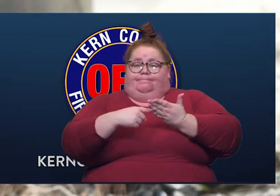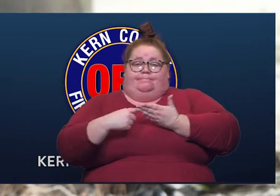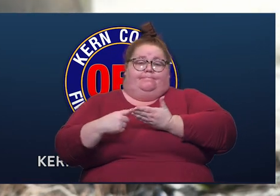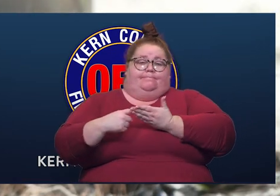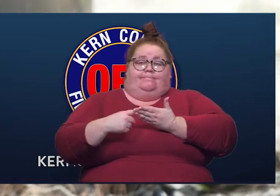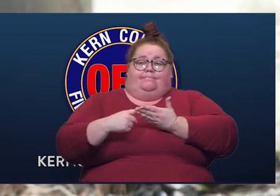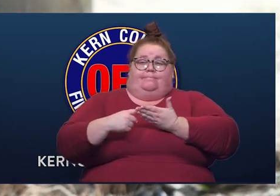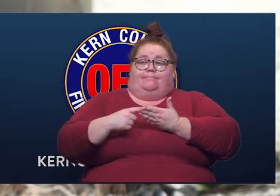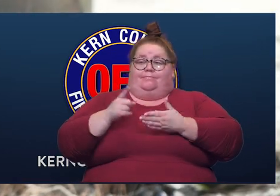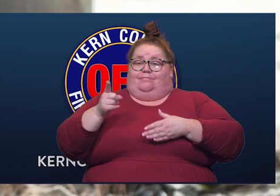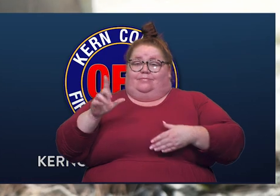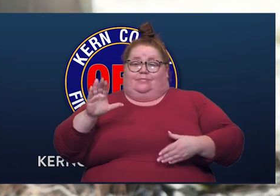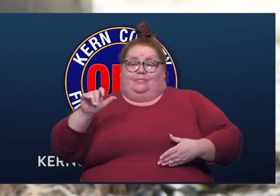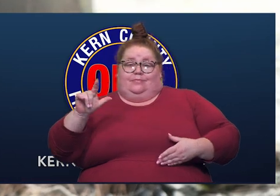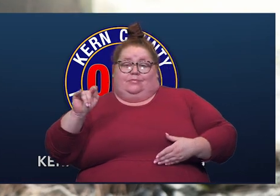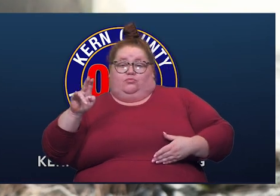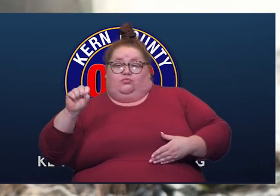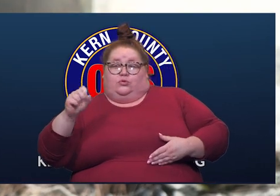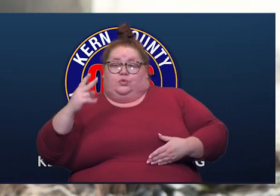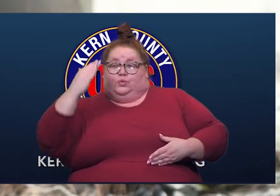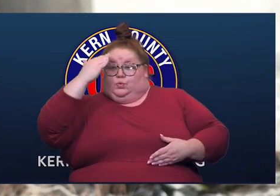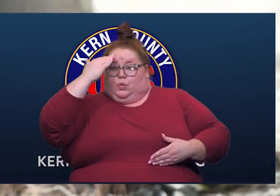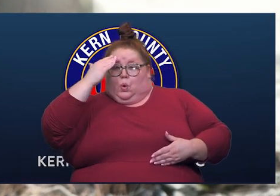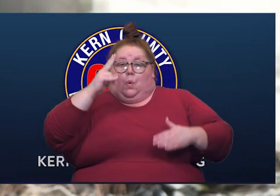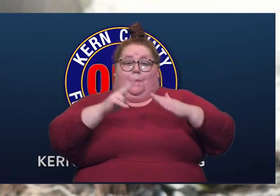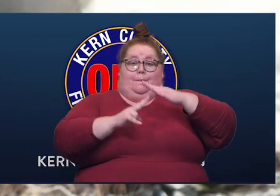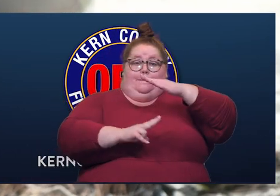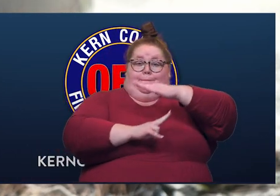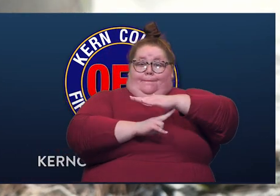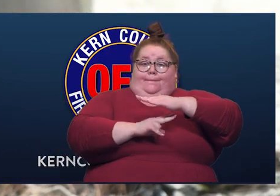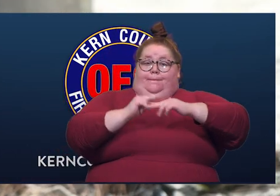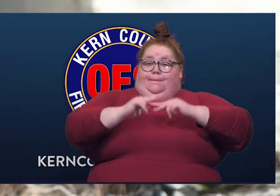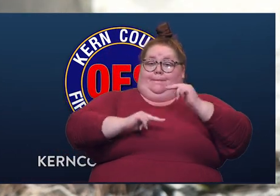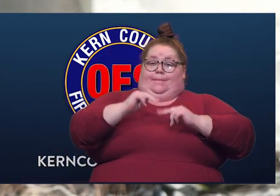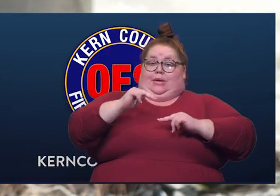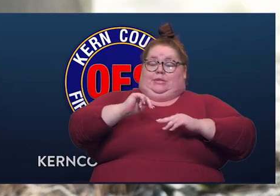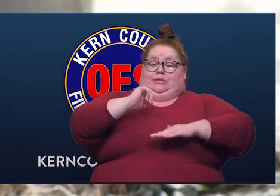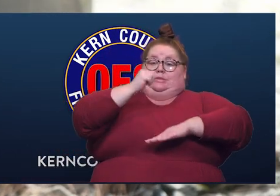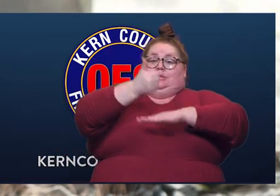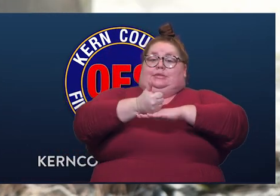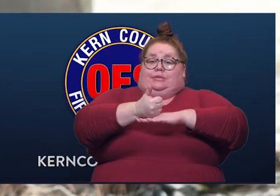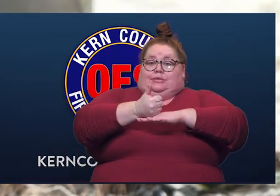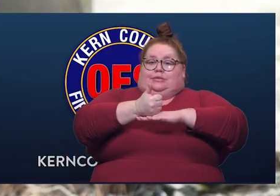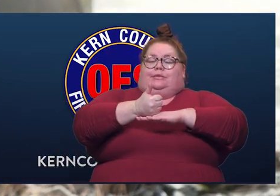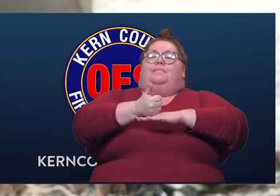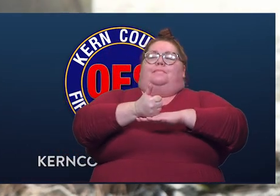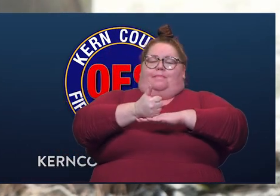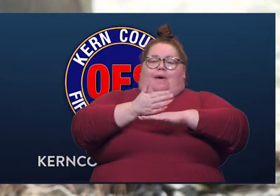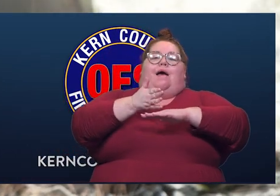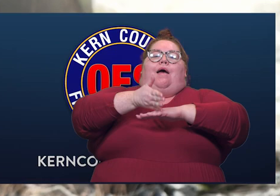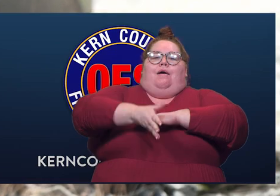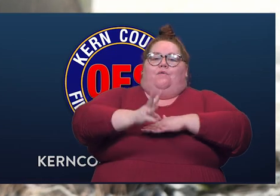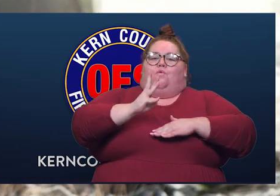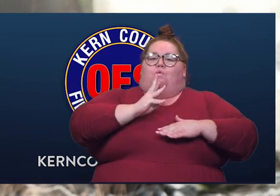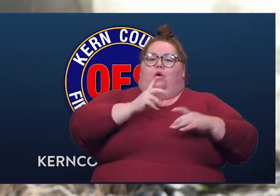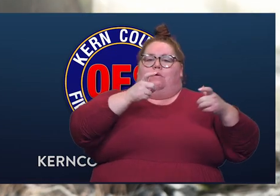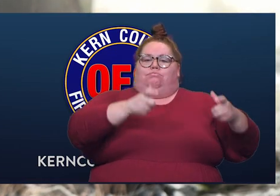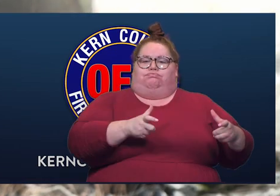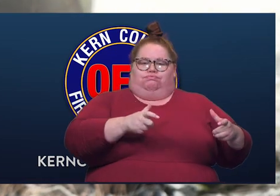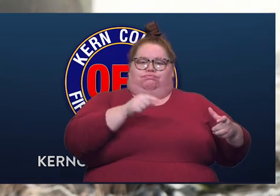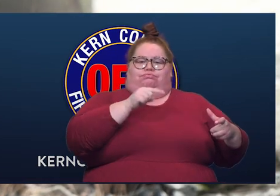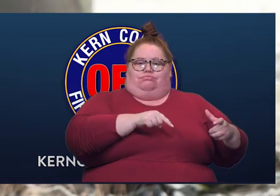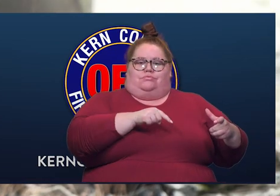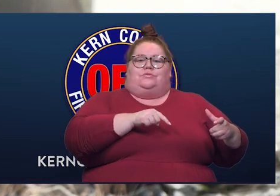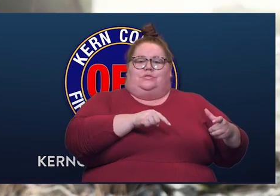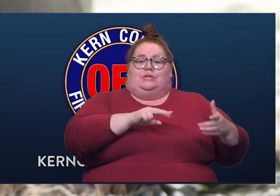Caltrans and the height of that bridge, it was designed after the reservoir was built. So